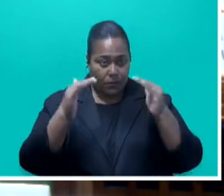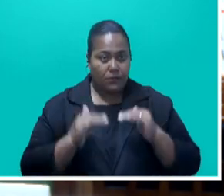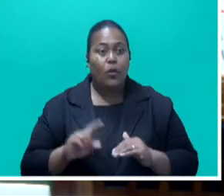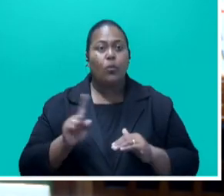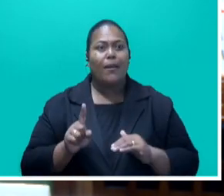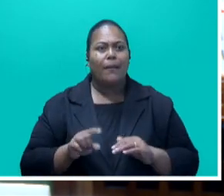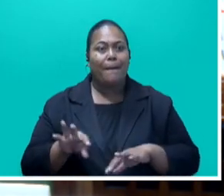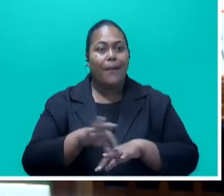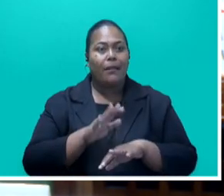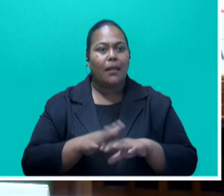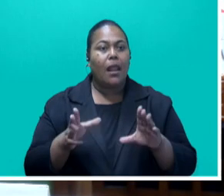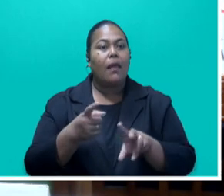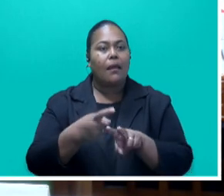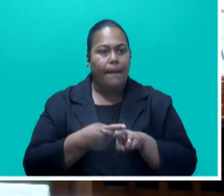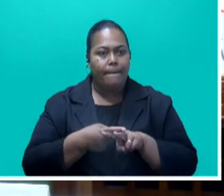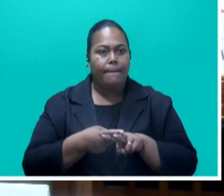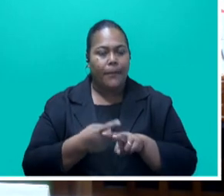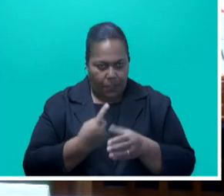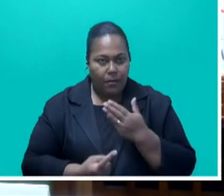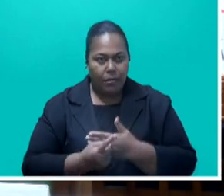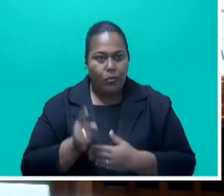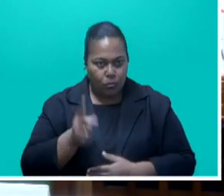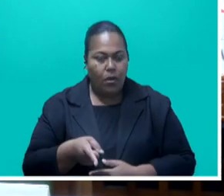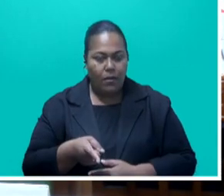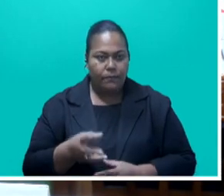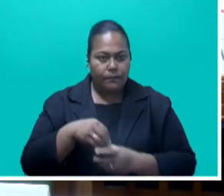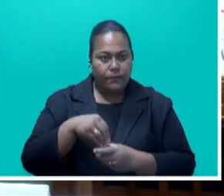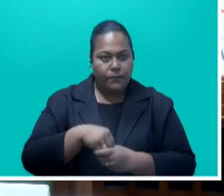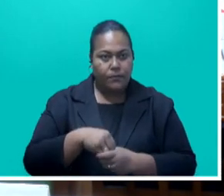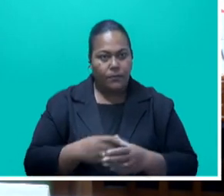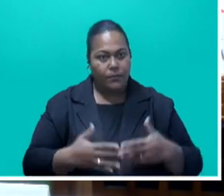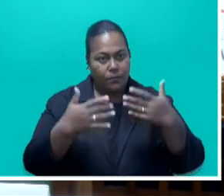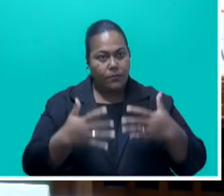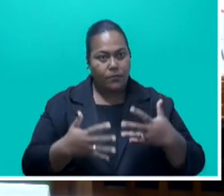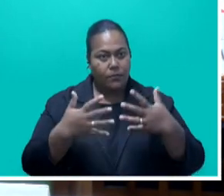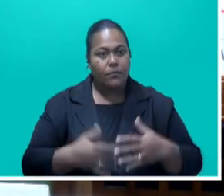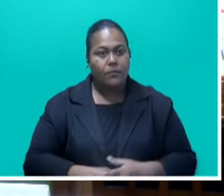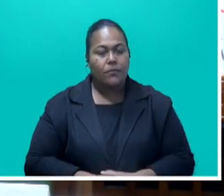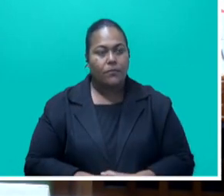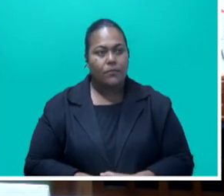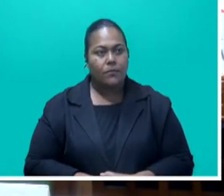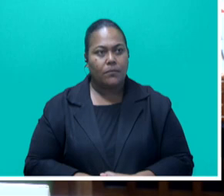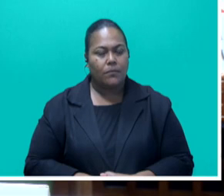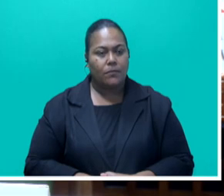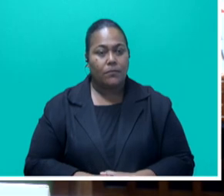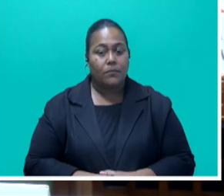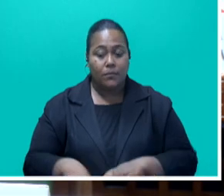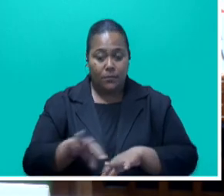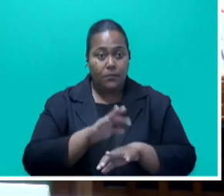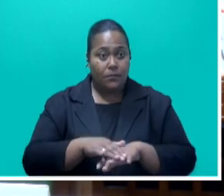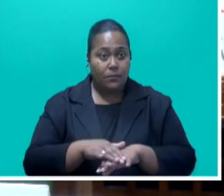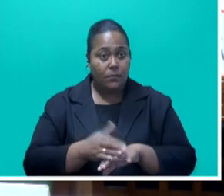marital rape. And that's in the statistics, too. That, you know, marital rape is the most common